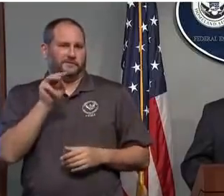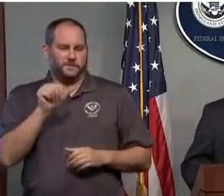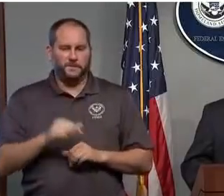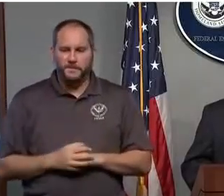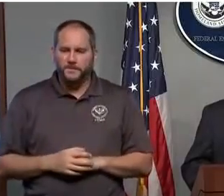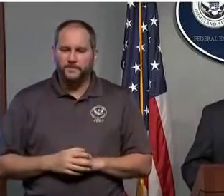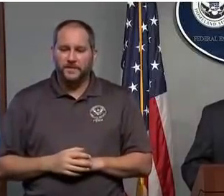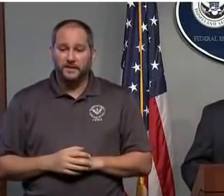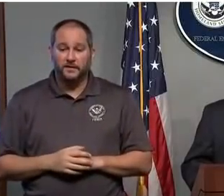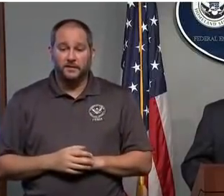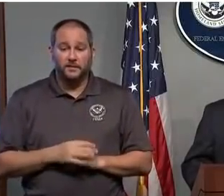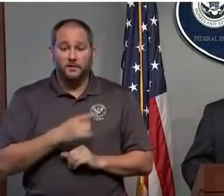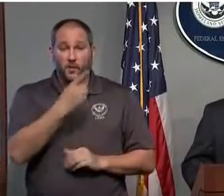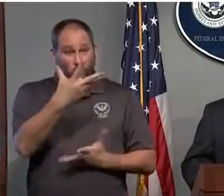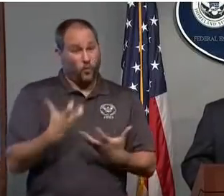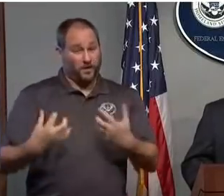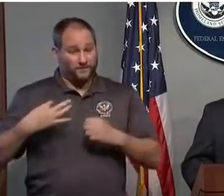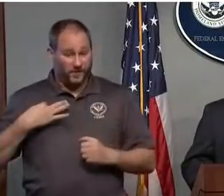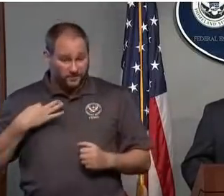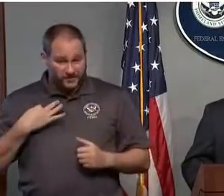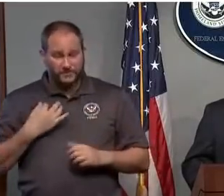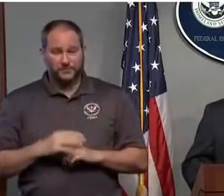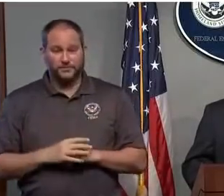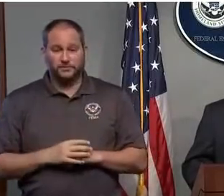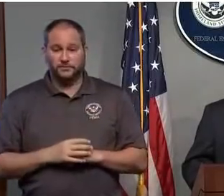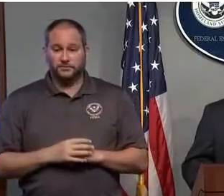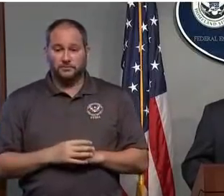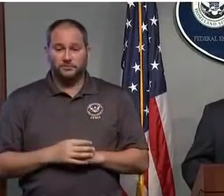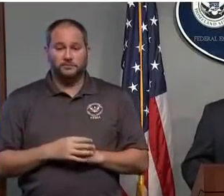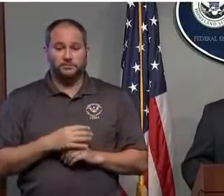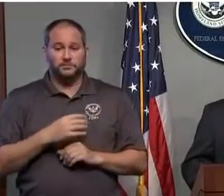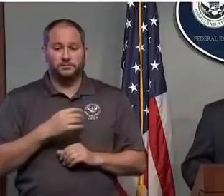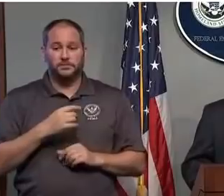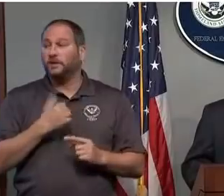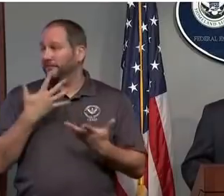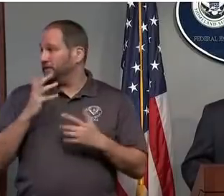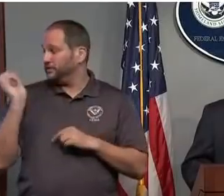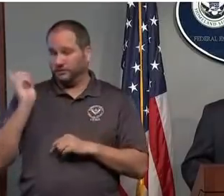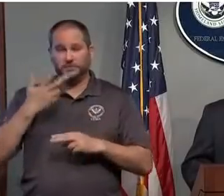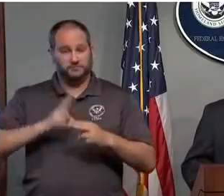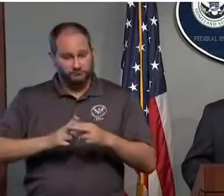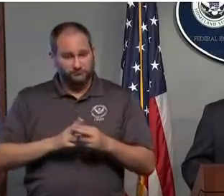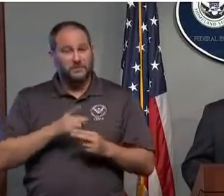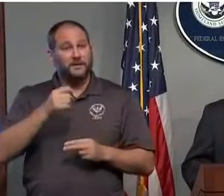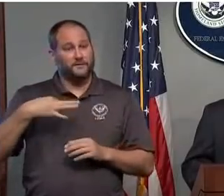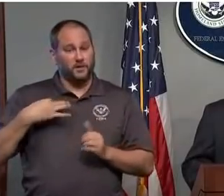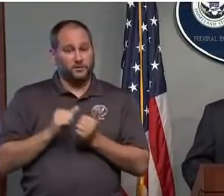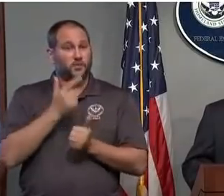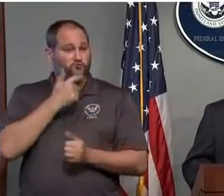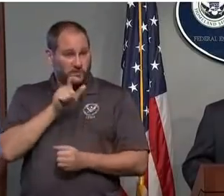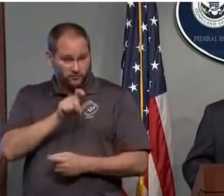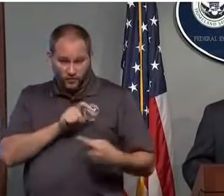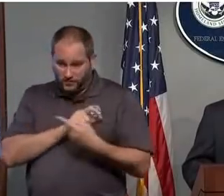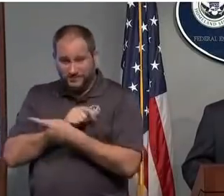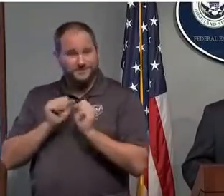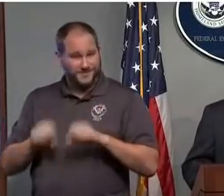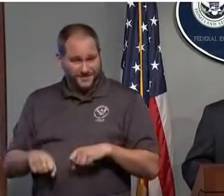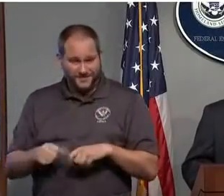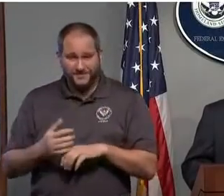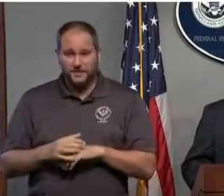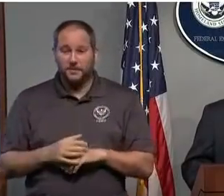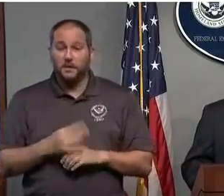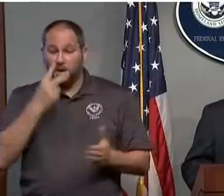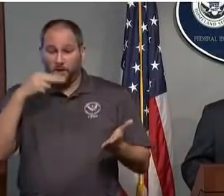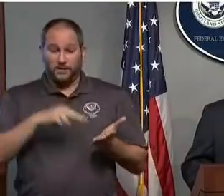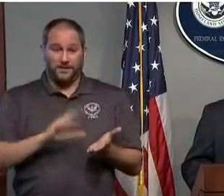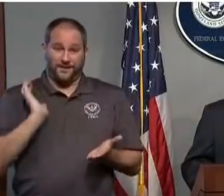to the website. As Mr. English stated, the Red Cross is an excellent organization to go ahead and volunteer with. You can go to our website and find all the other organizations on